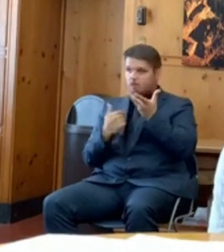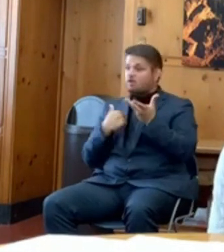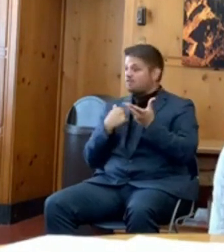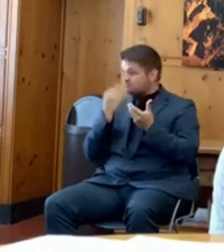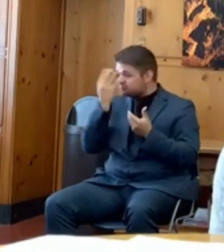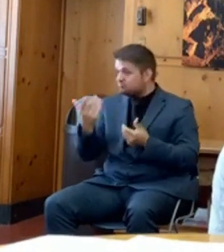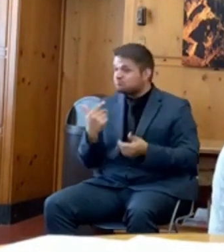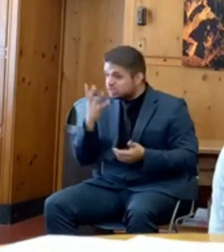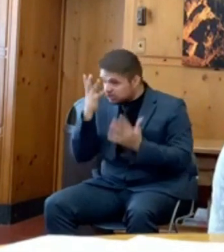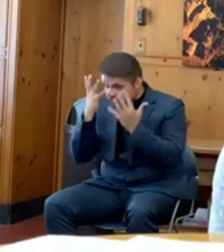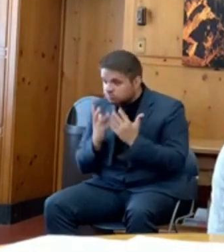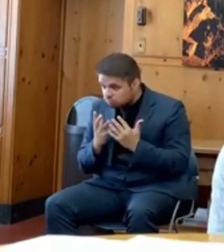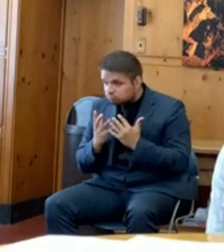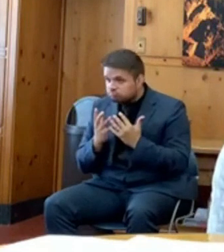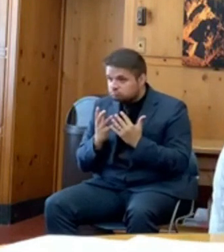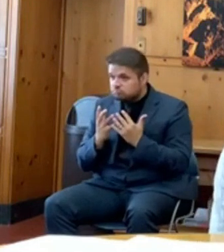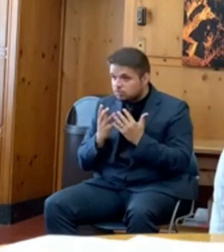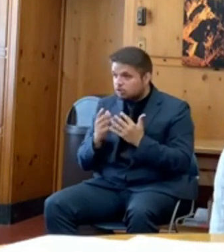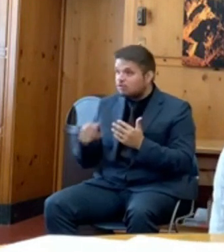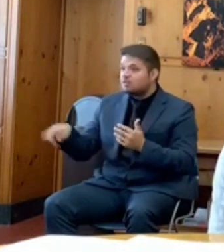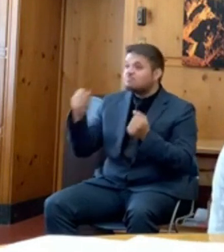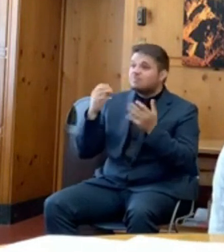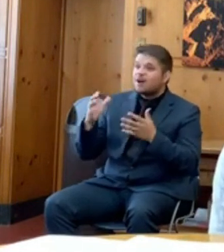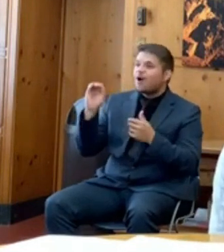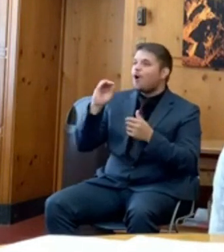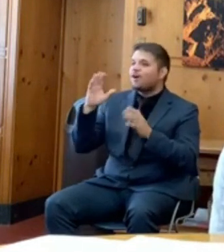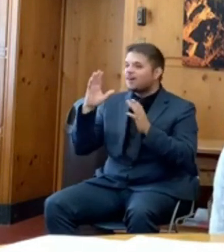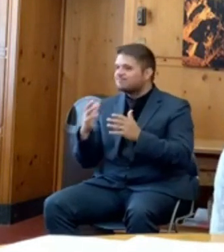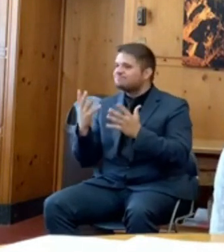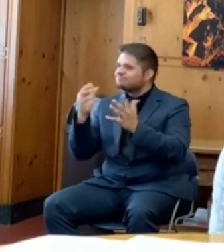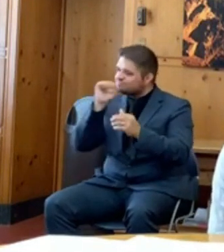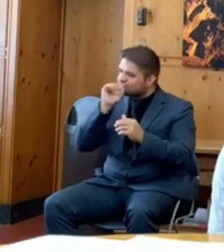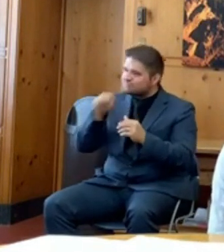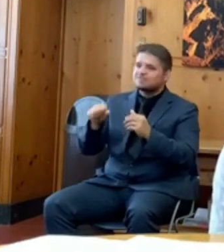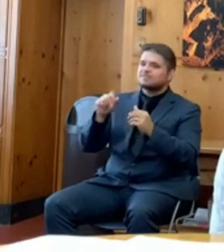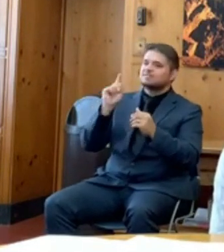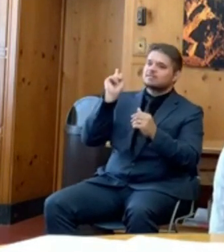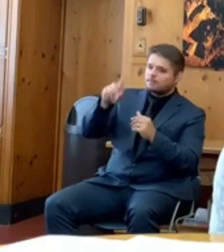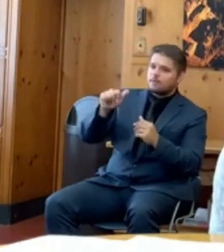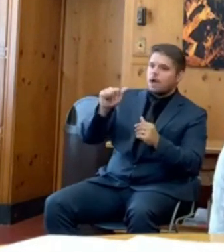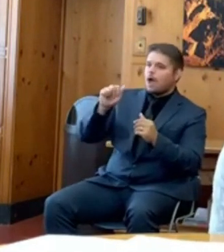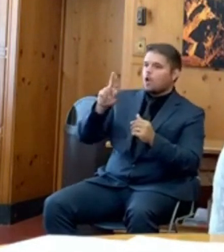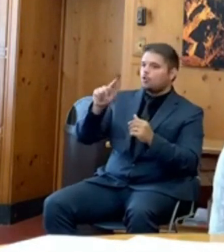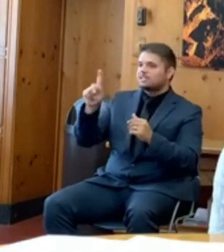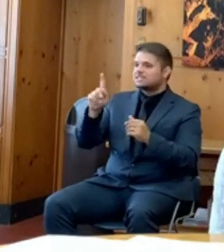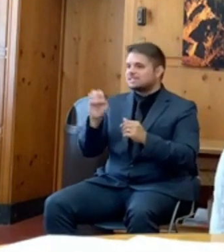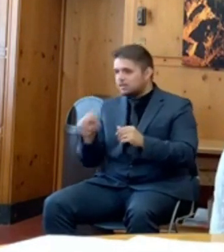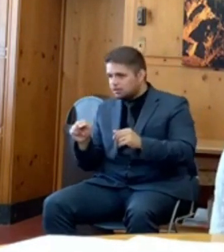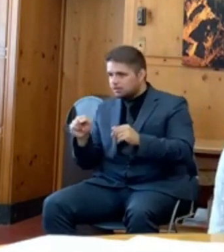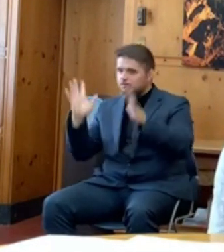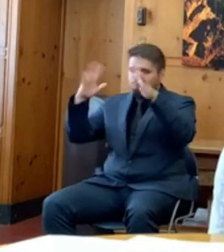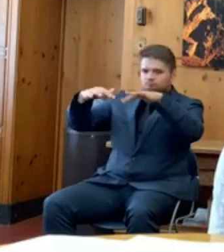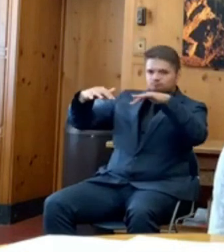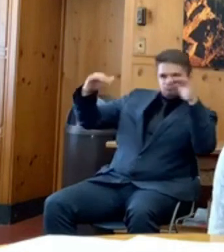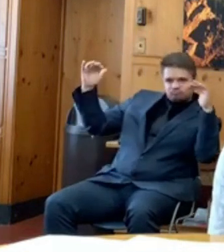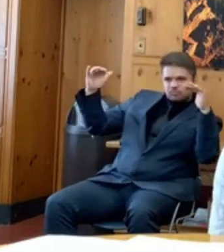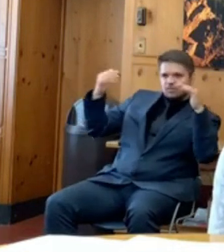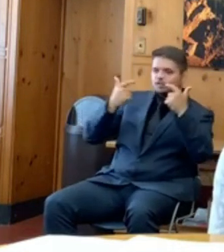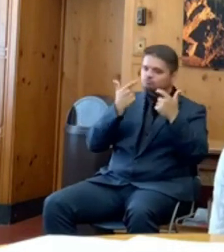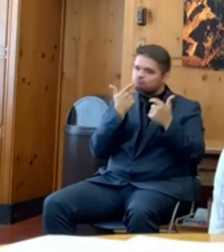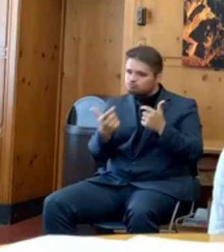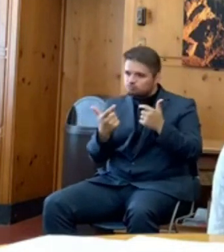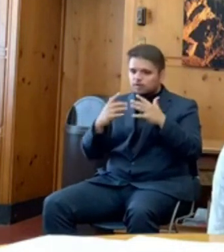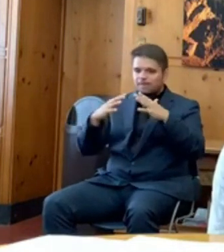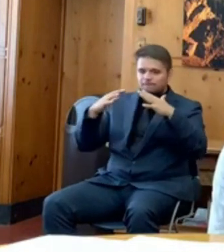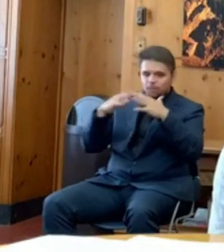Oregonians love going to Autzen Stadium or Research Stadium to watch the Beavers or the Ducks play. I certainly